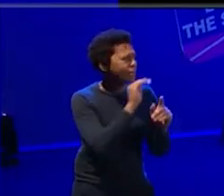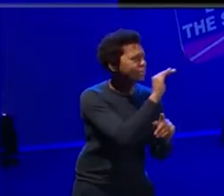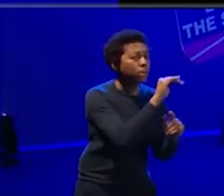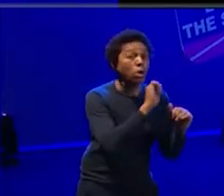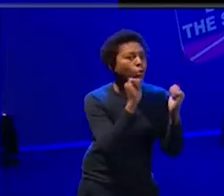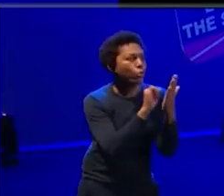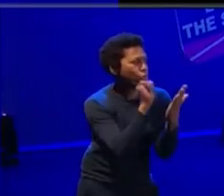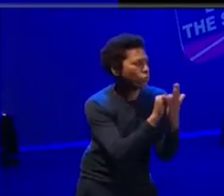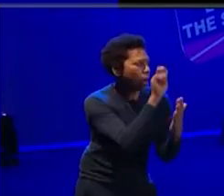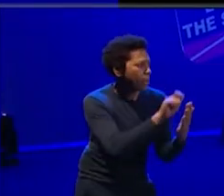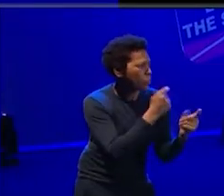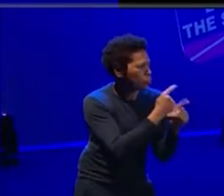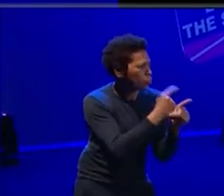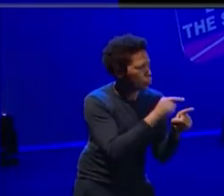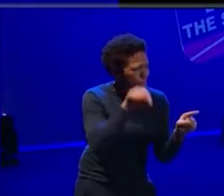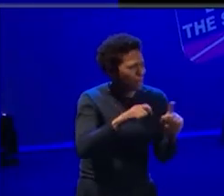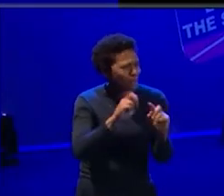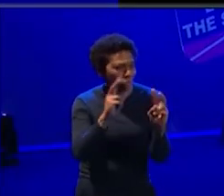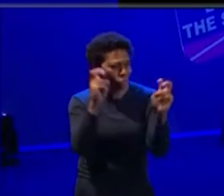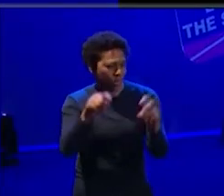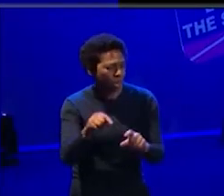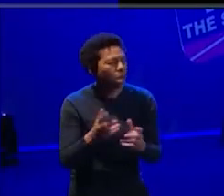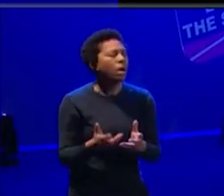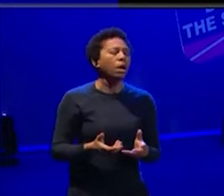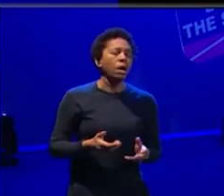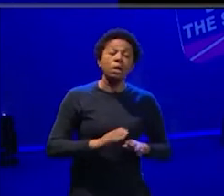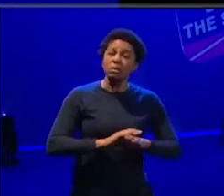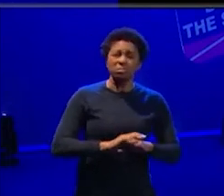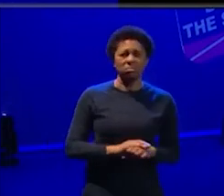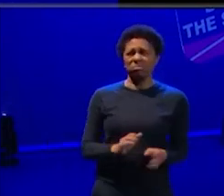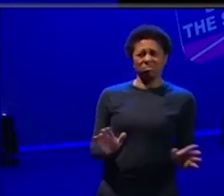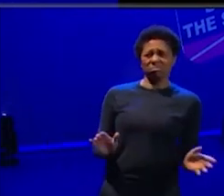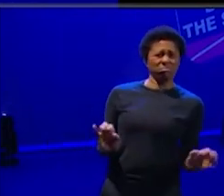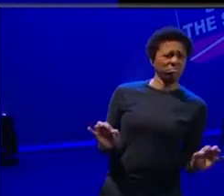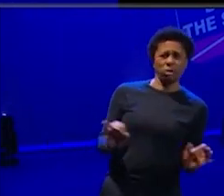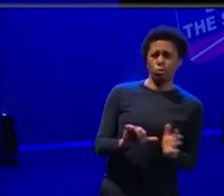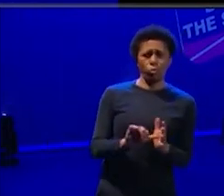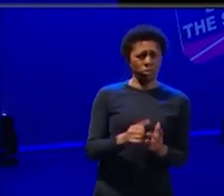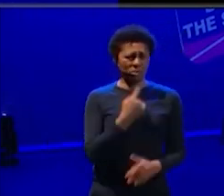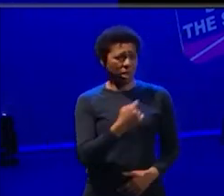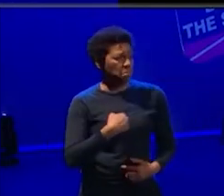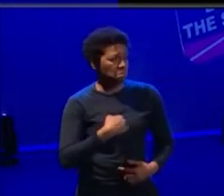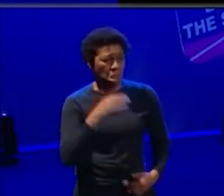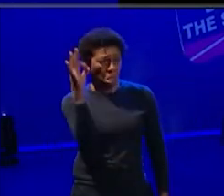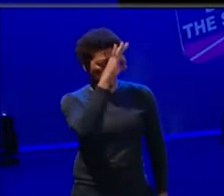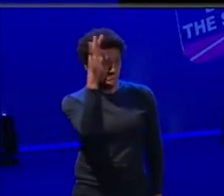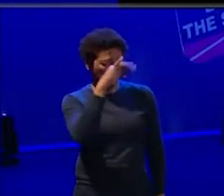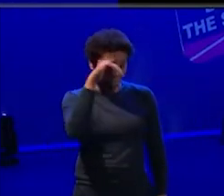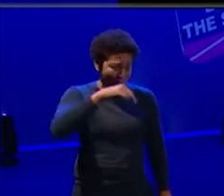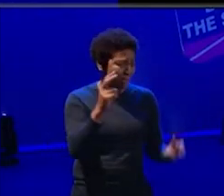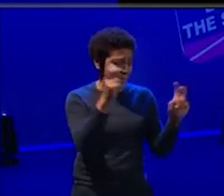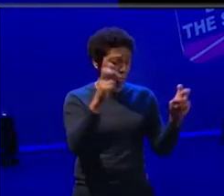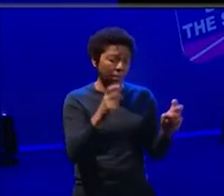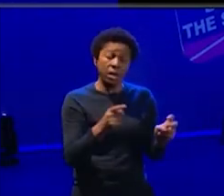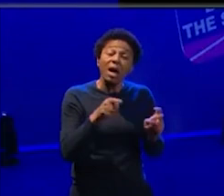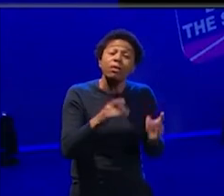in certain areas that you do. There is no harm at all in saying, I'm not the expert in this. And actually I think it shows that